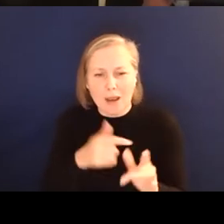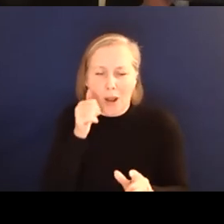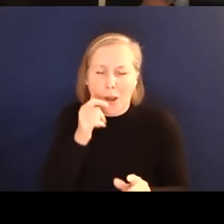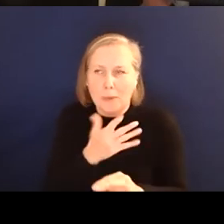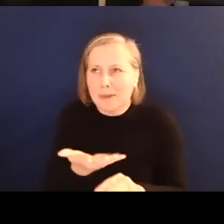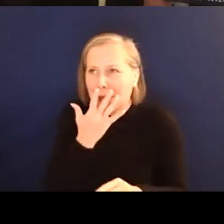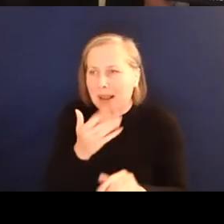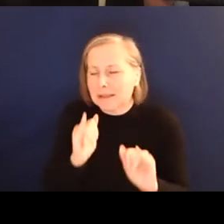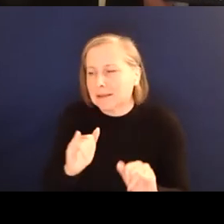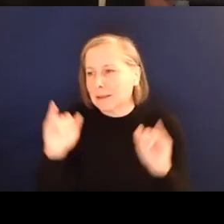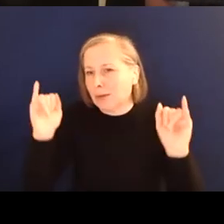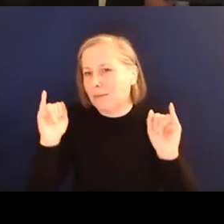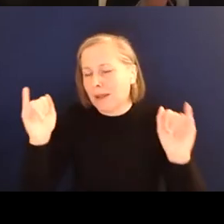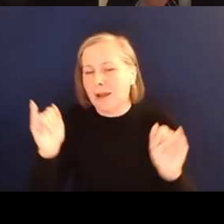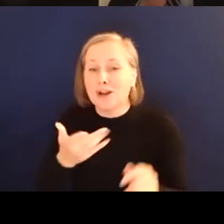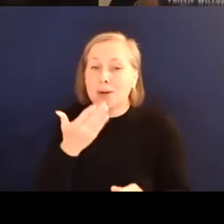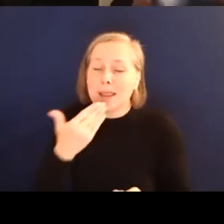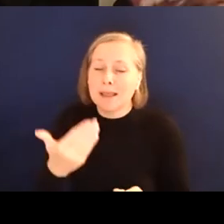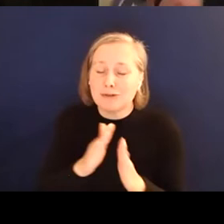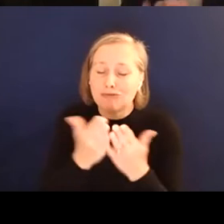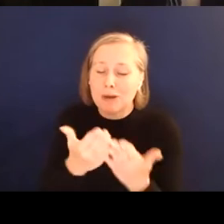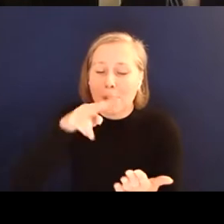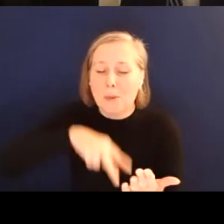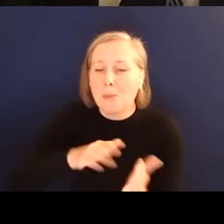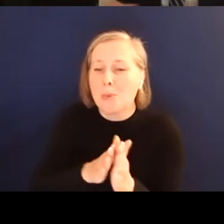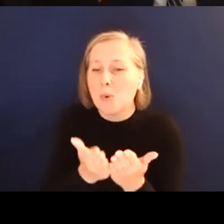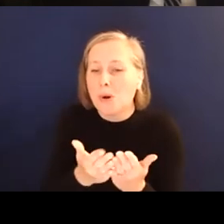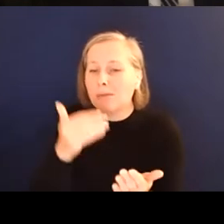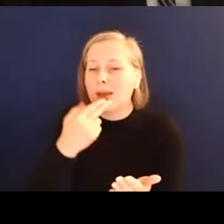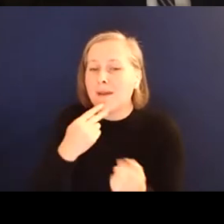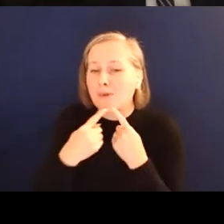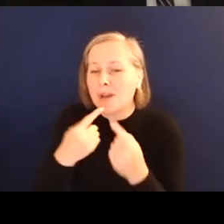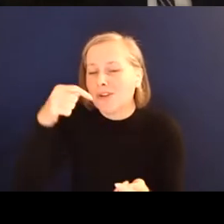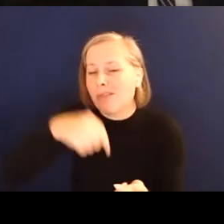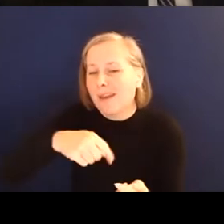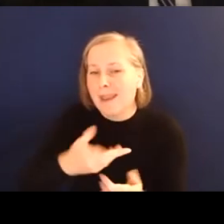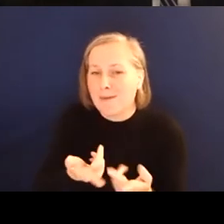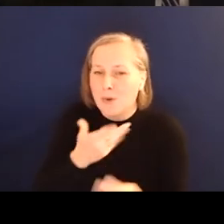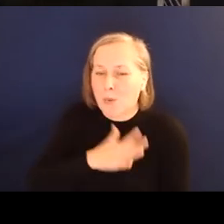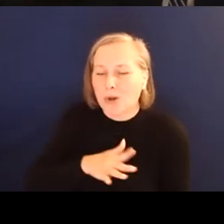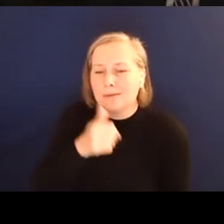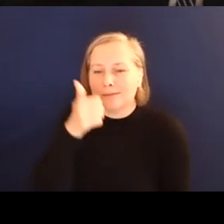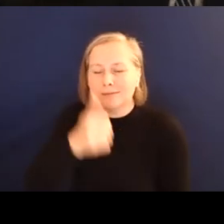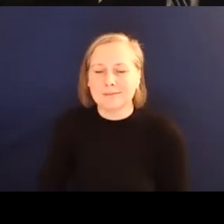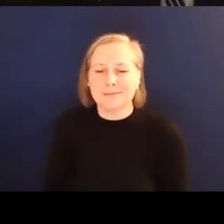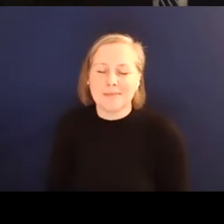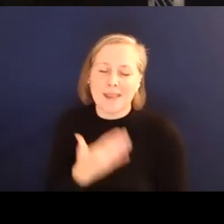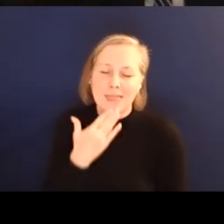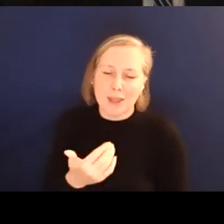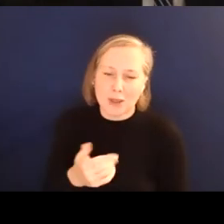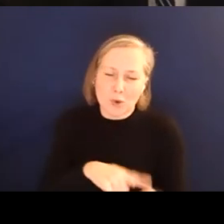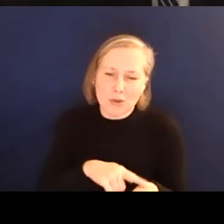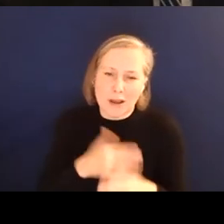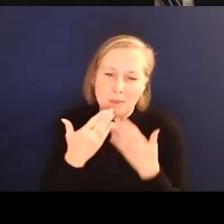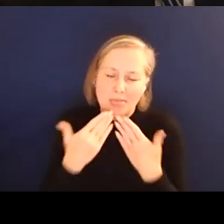You could read my book and see if there's a more information you could find out as well. So thank you very much. I really